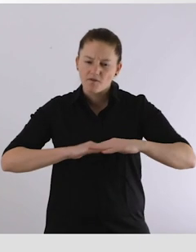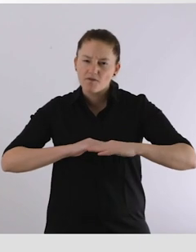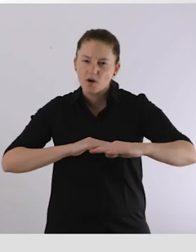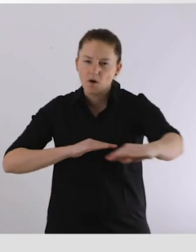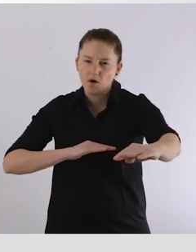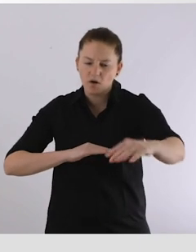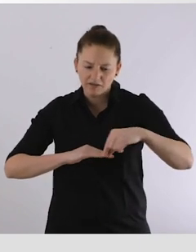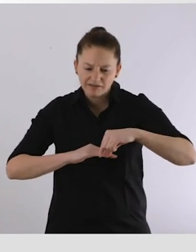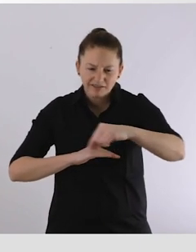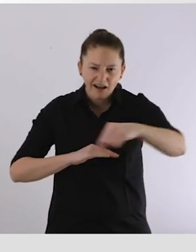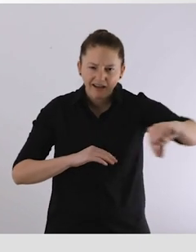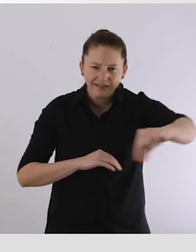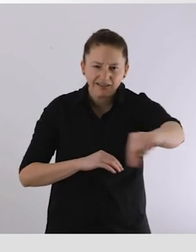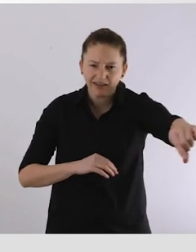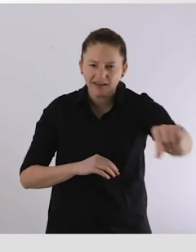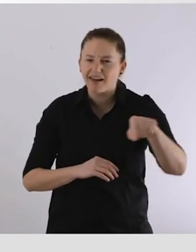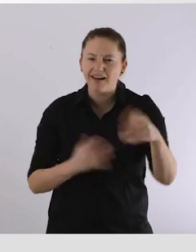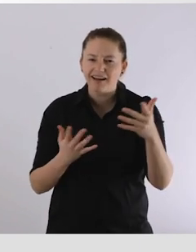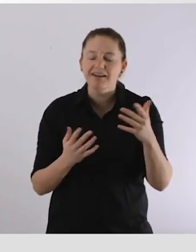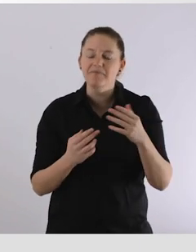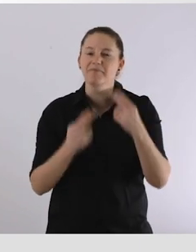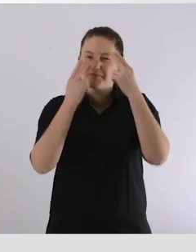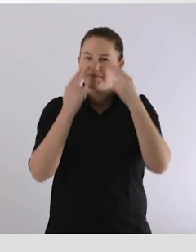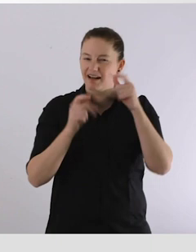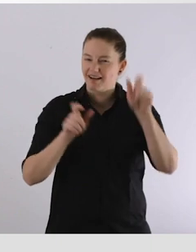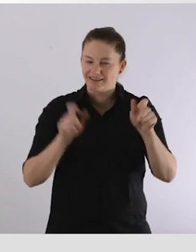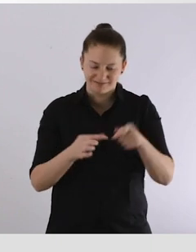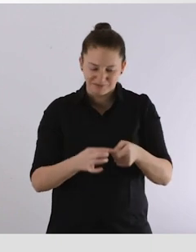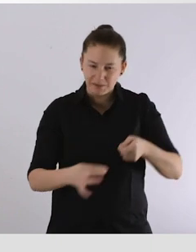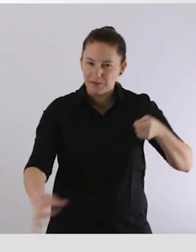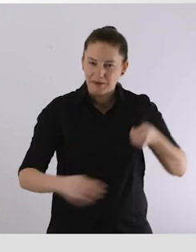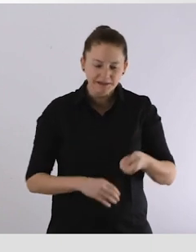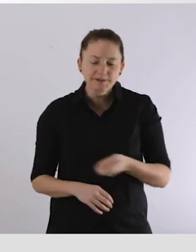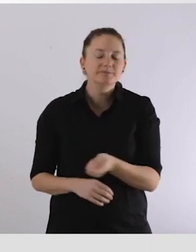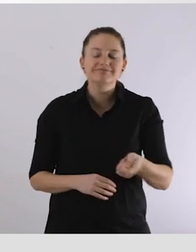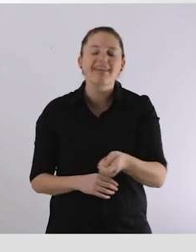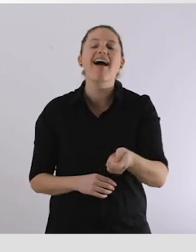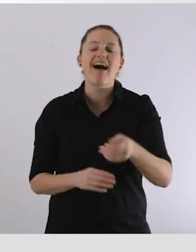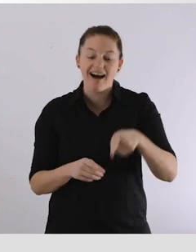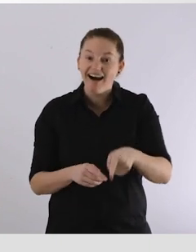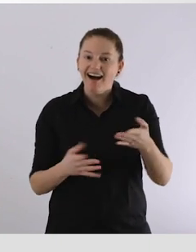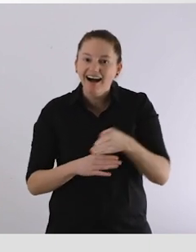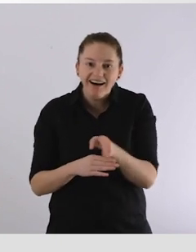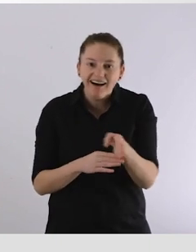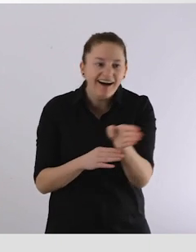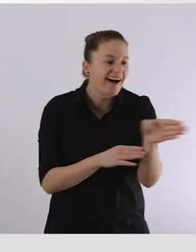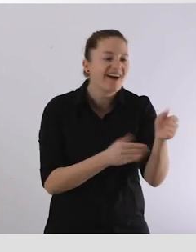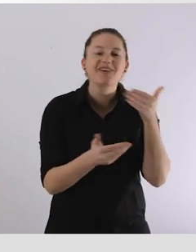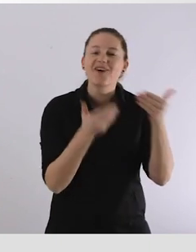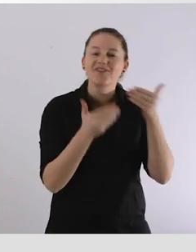Tactile flooring will aid navigation to conference rooms, exhibition areas and other key spaces.